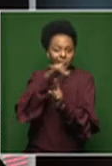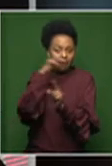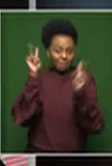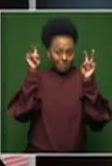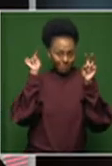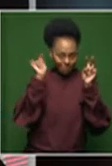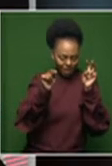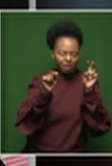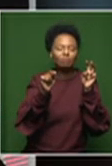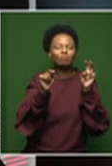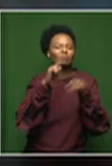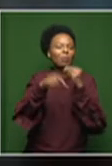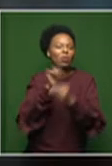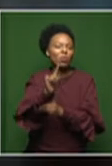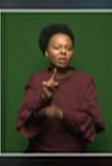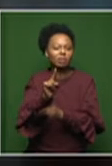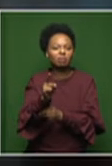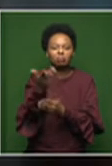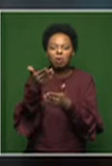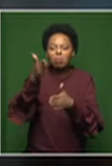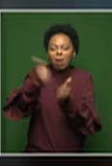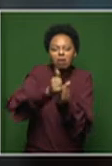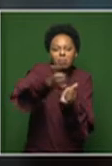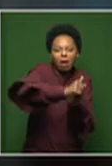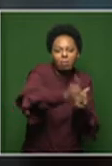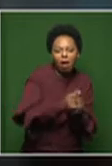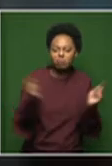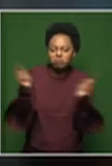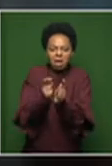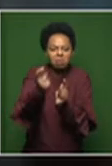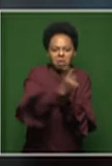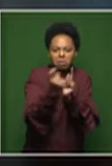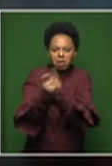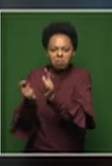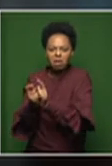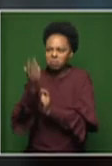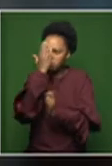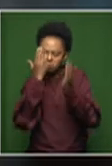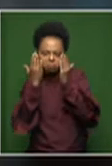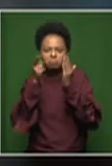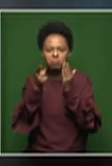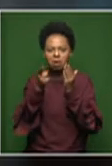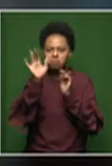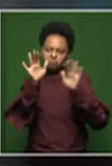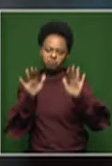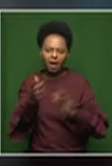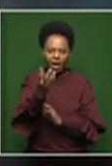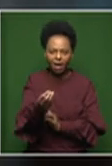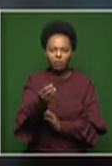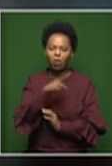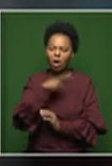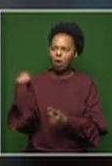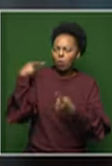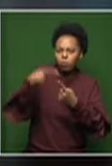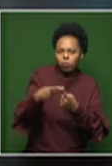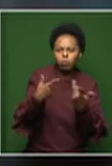about meeting with partners, meeting of minds, meeting in physical spaces again after a long COVID